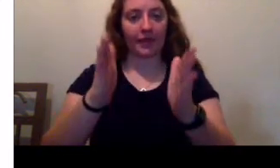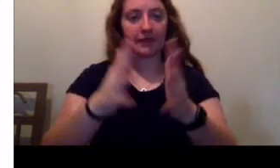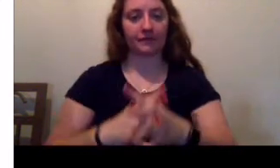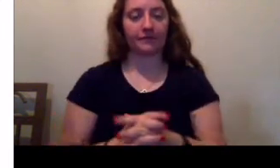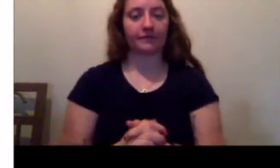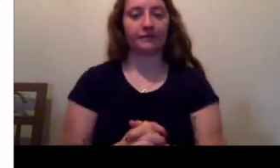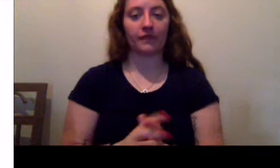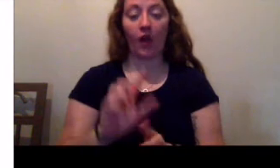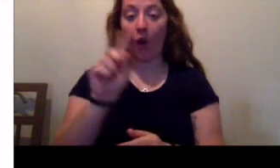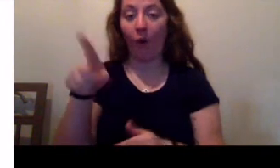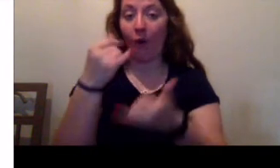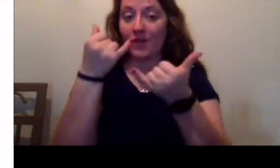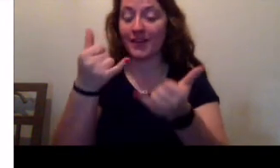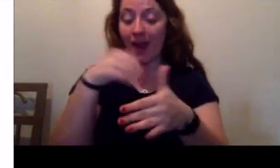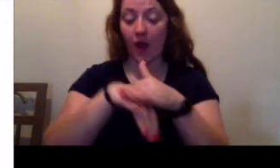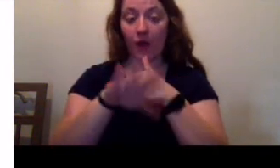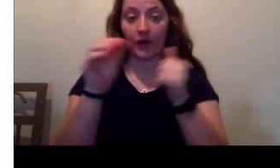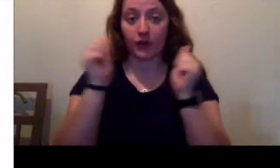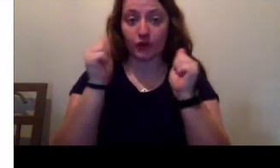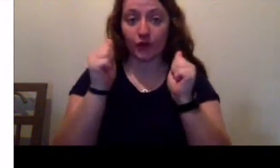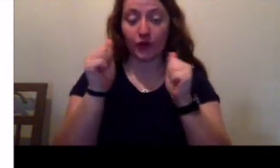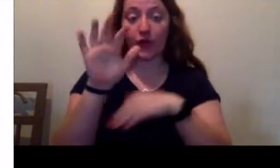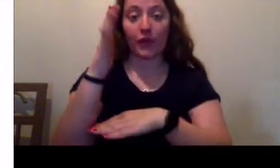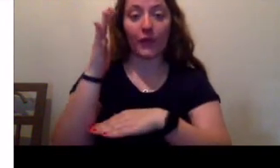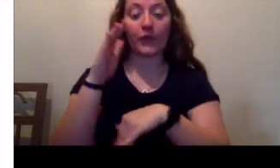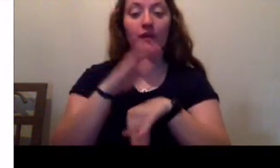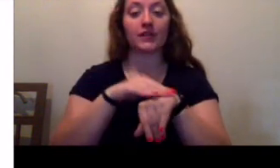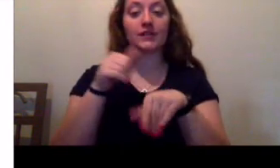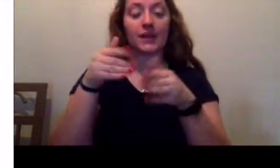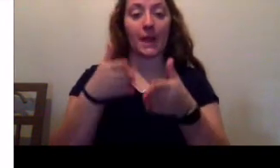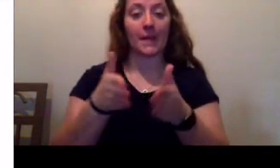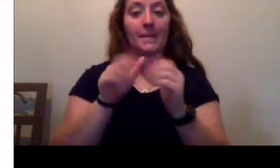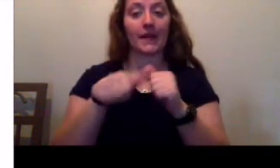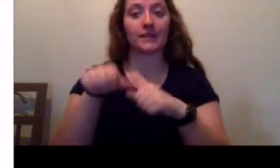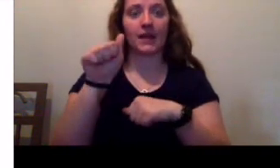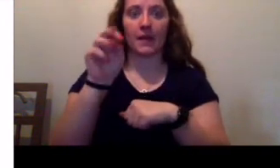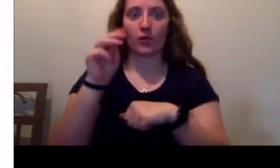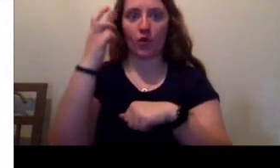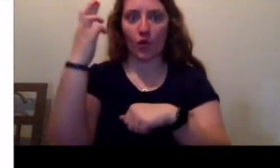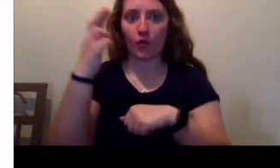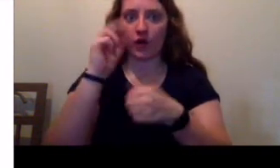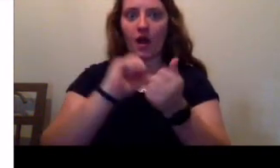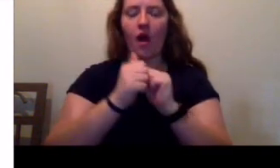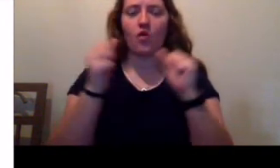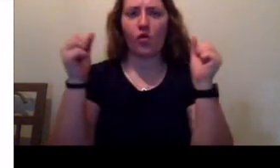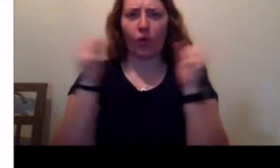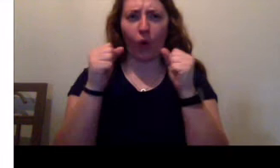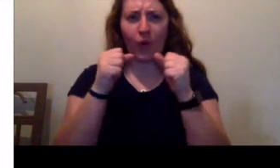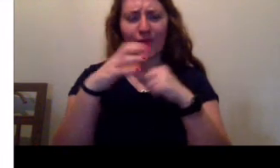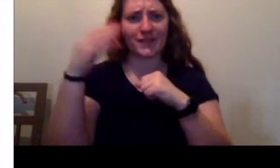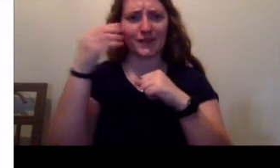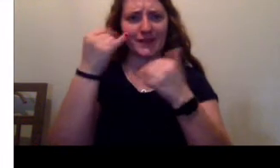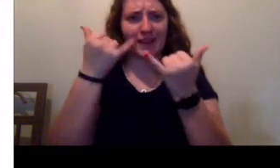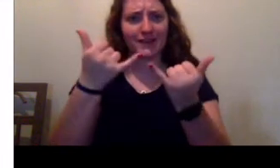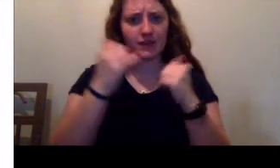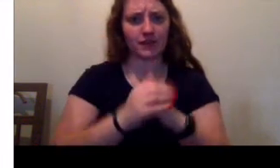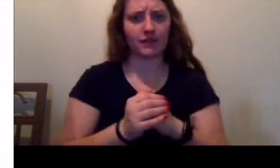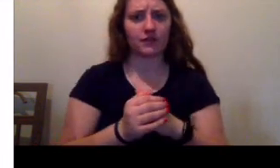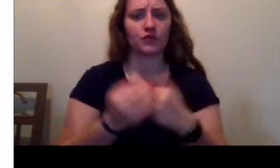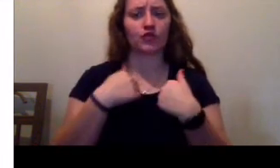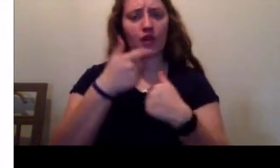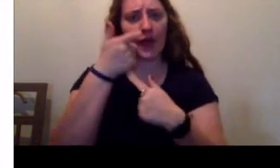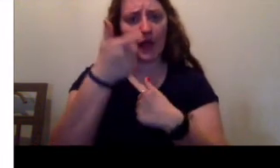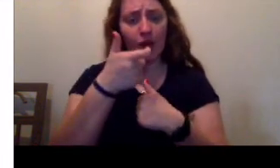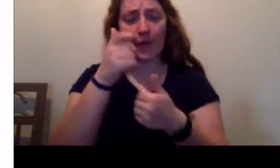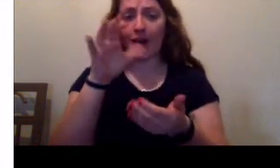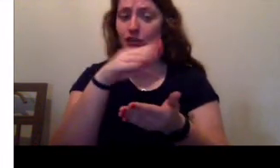Only now, entering the woods on the footpath, did Anne-Marie realize how cold the dawn was. She had watched and